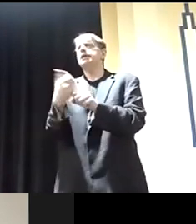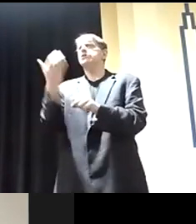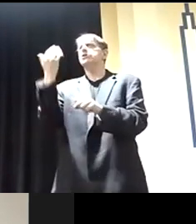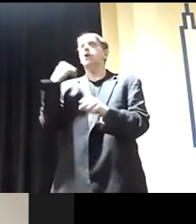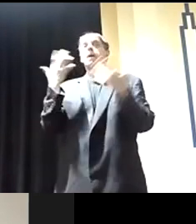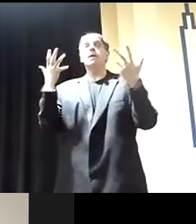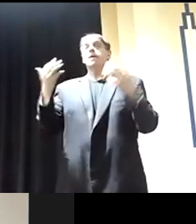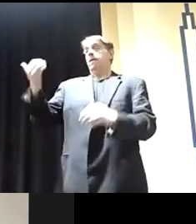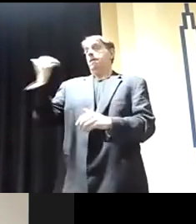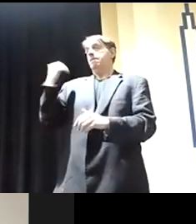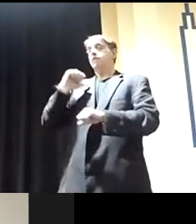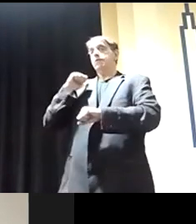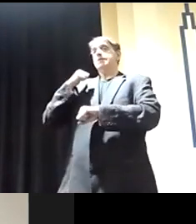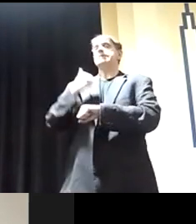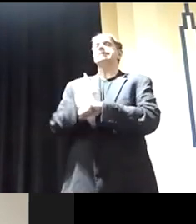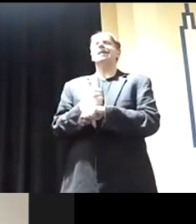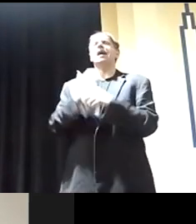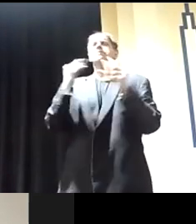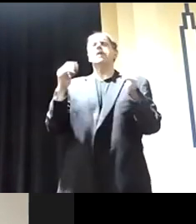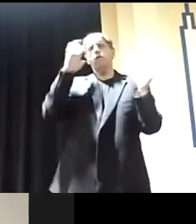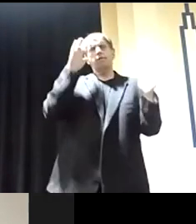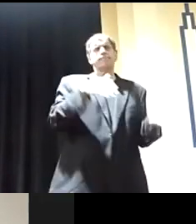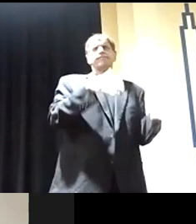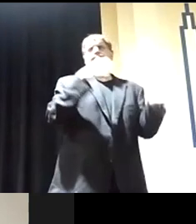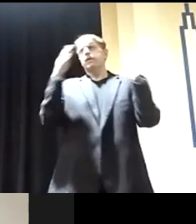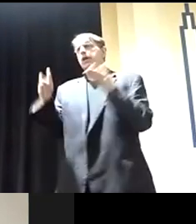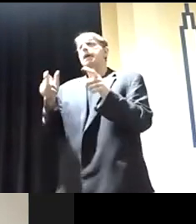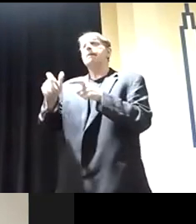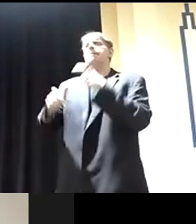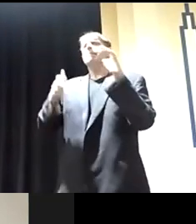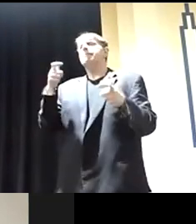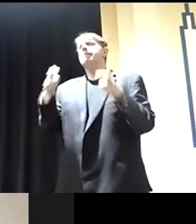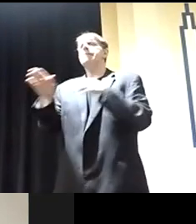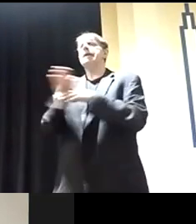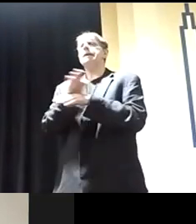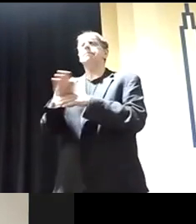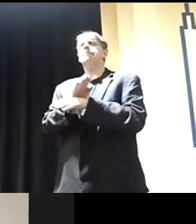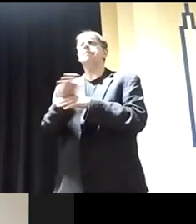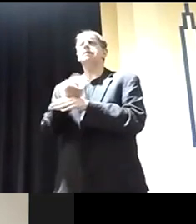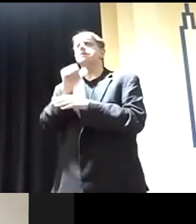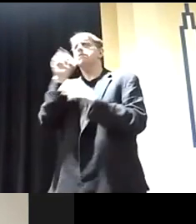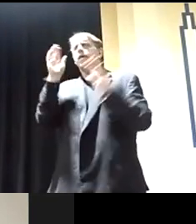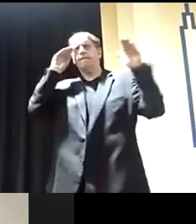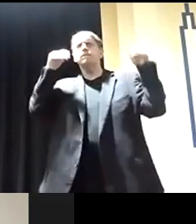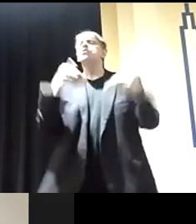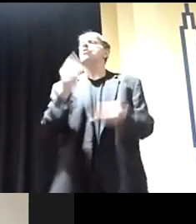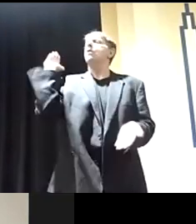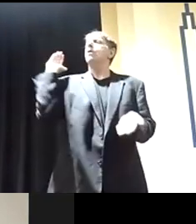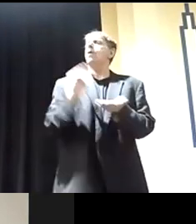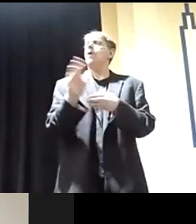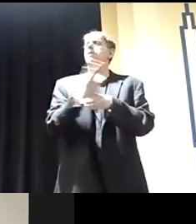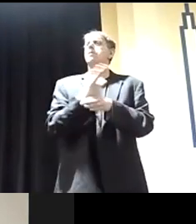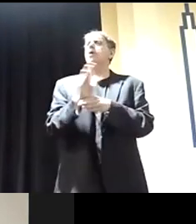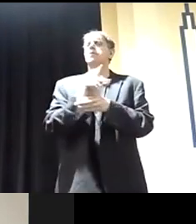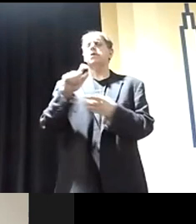place. It's, we're moving away from it and moving towards the big business is capitalizing on the small employee and they don't get the benefits. We need to go back the other